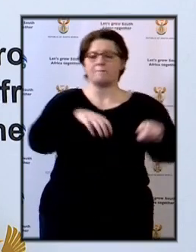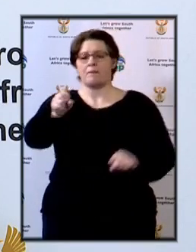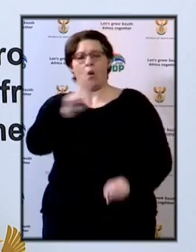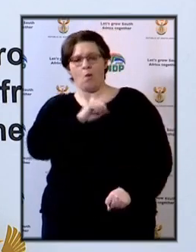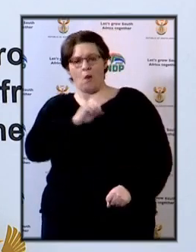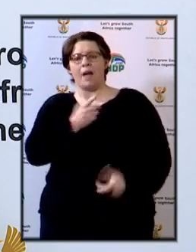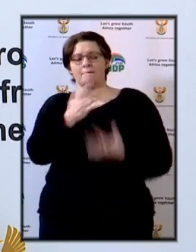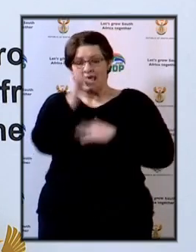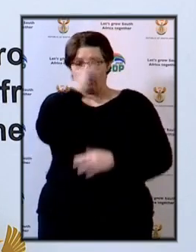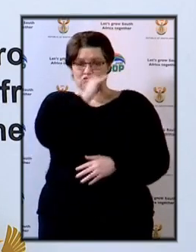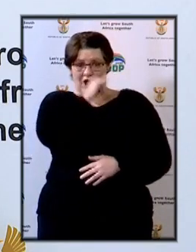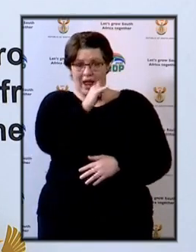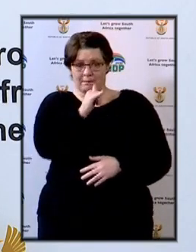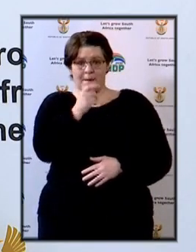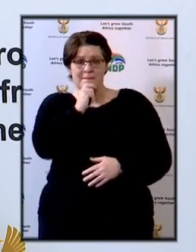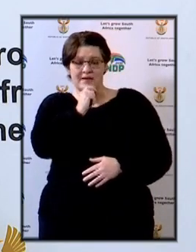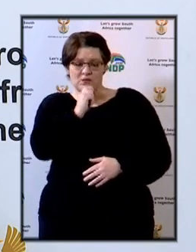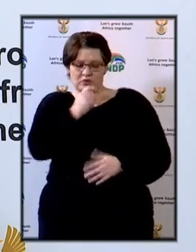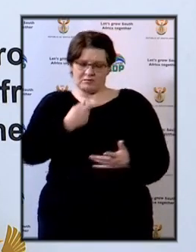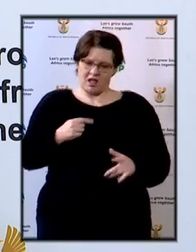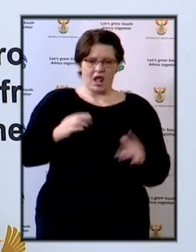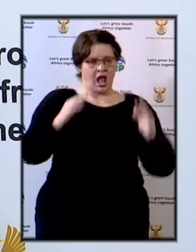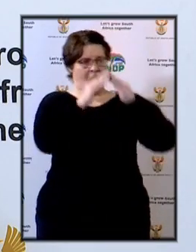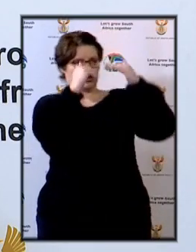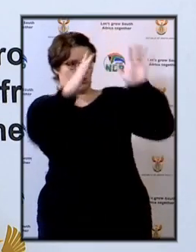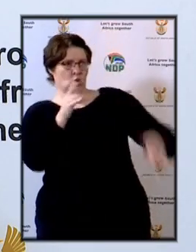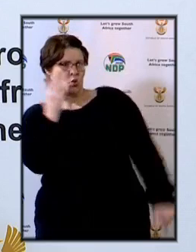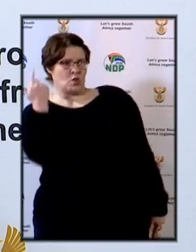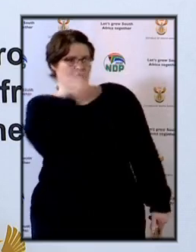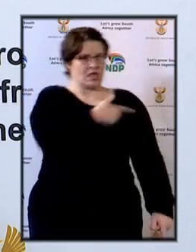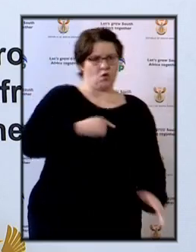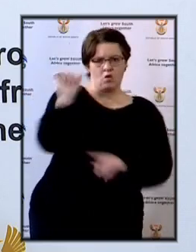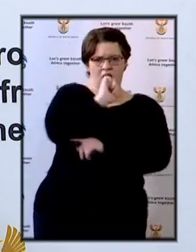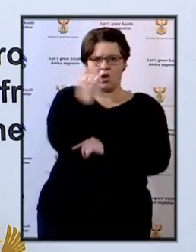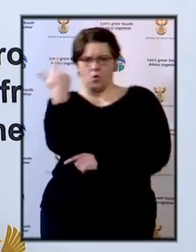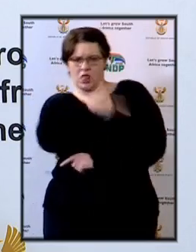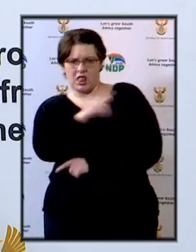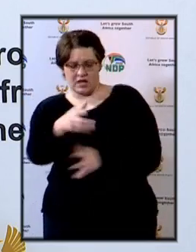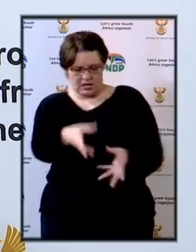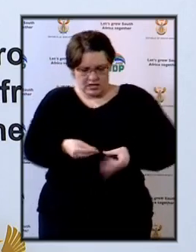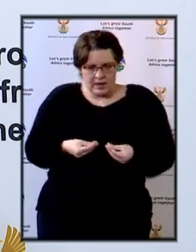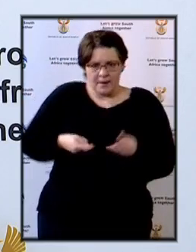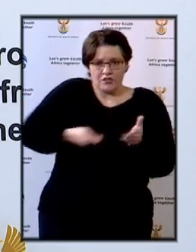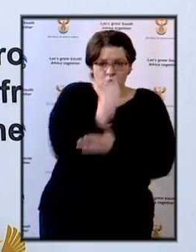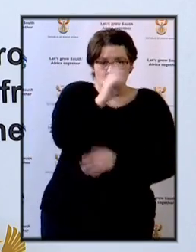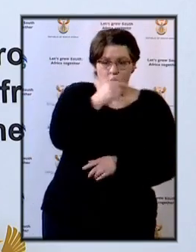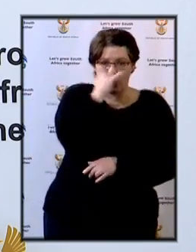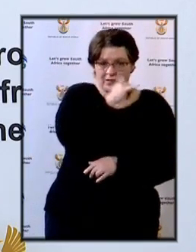any proceeds of crime that we may be able to but at the moment the AFU is still busy with that.